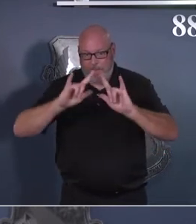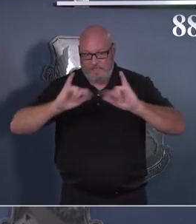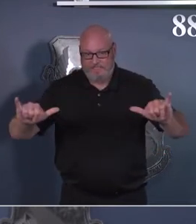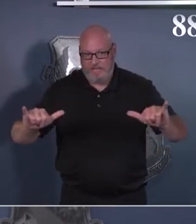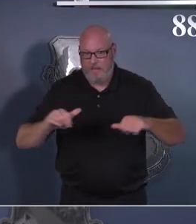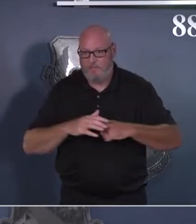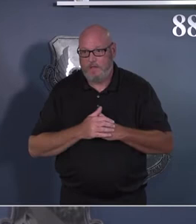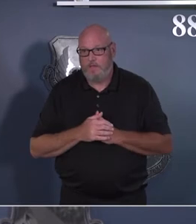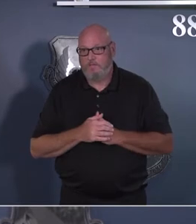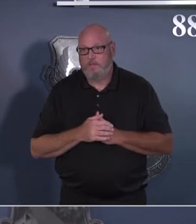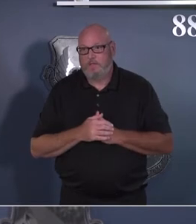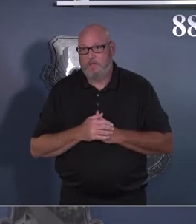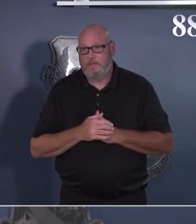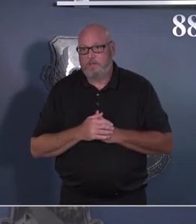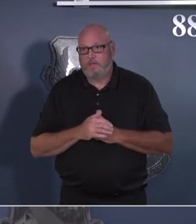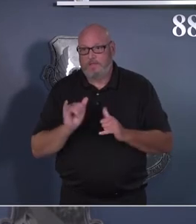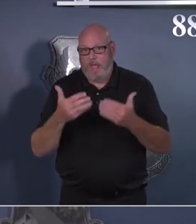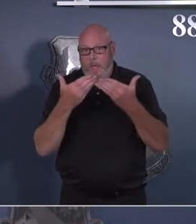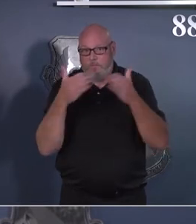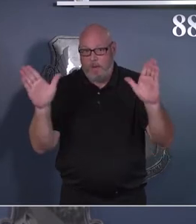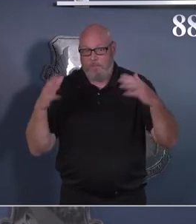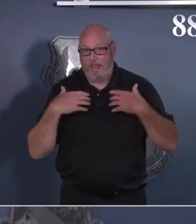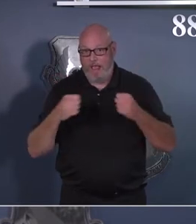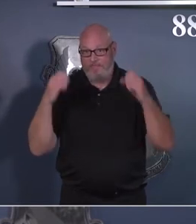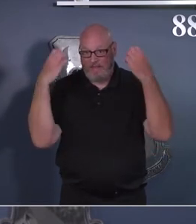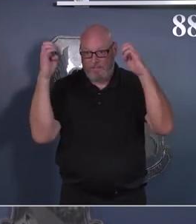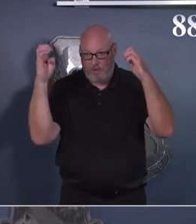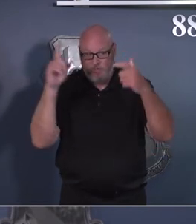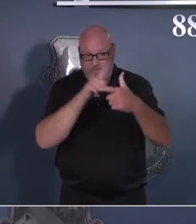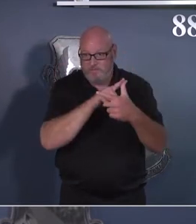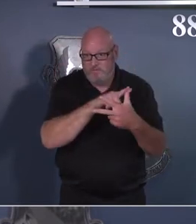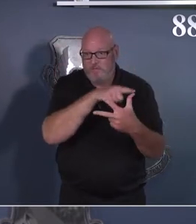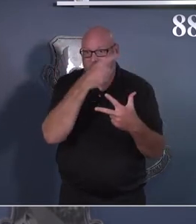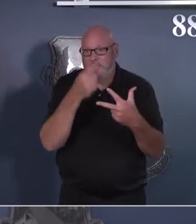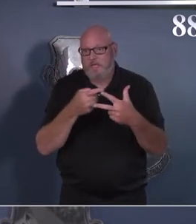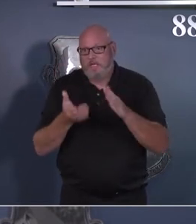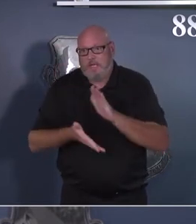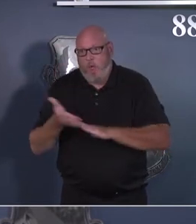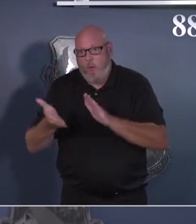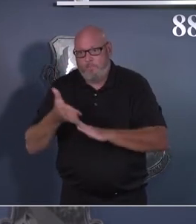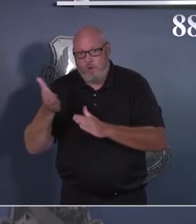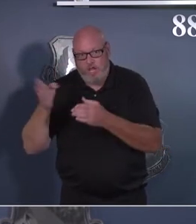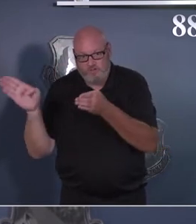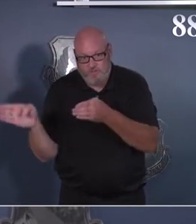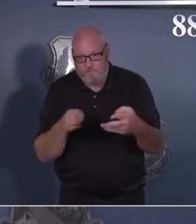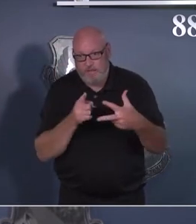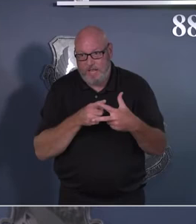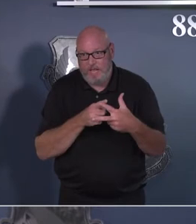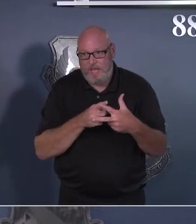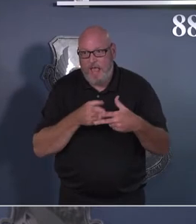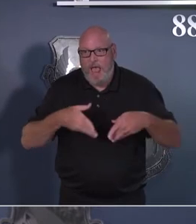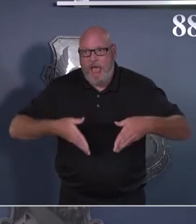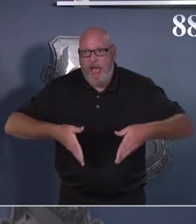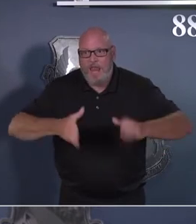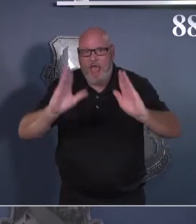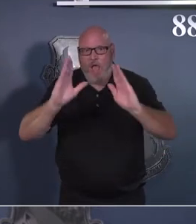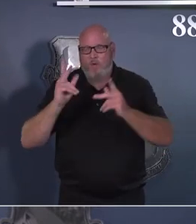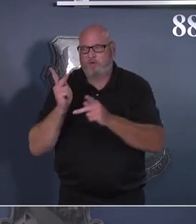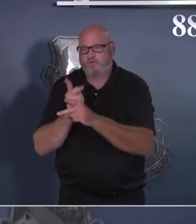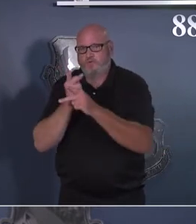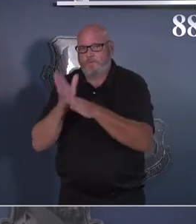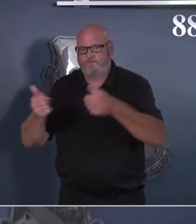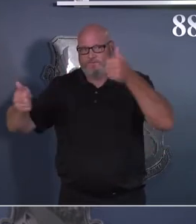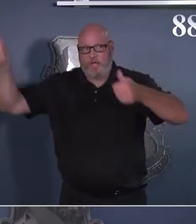gave supervisors the authority to direct people to telework. And as